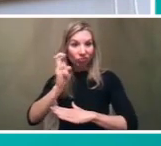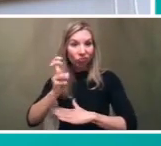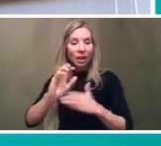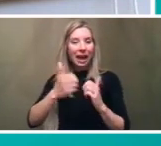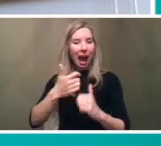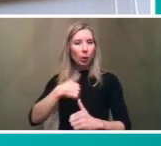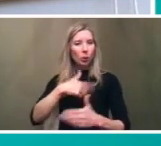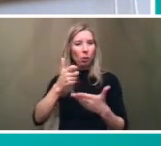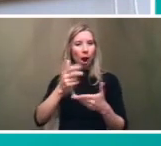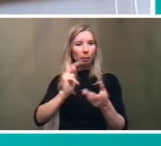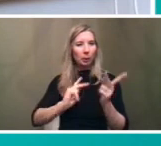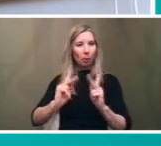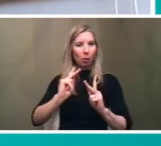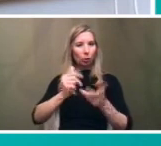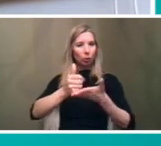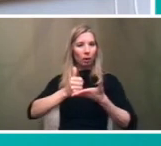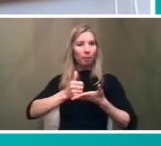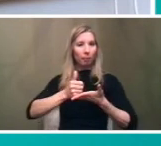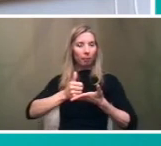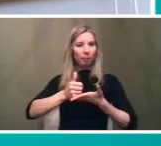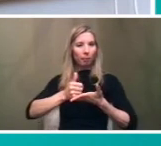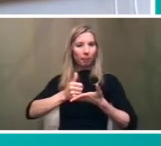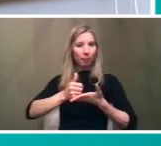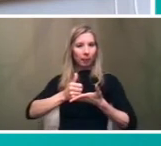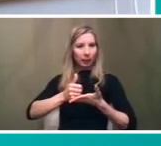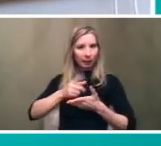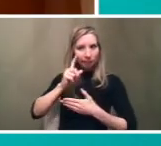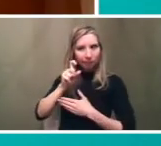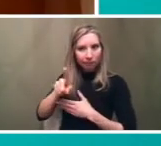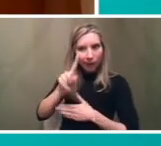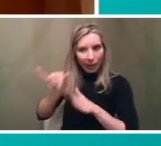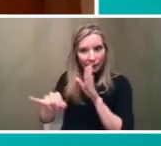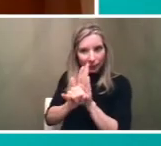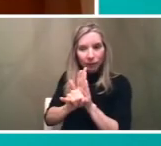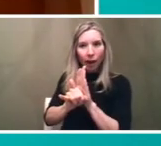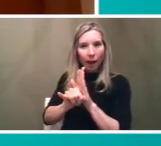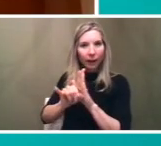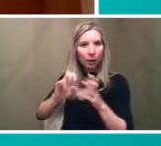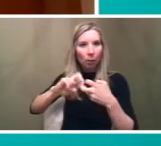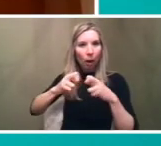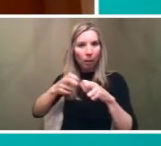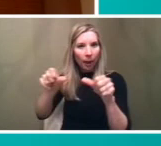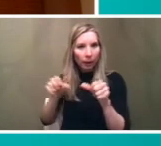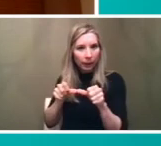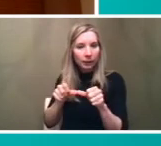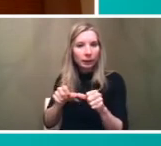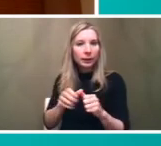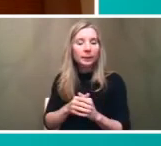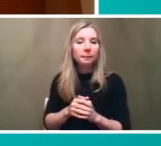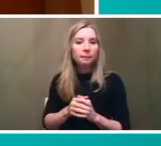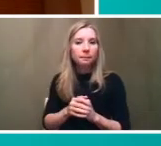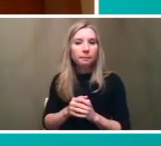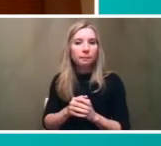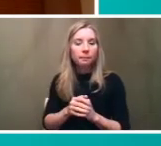public to help us identify those hot spots so i can start with